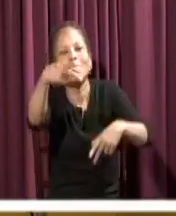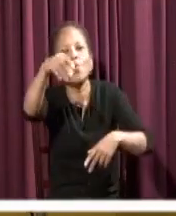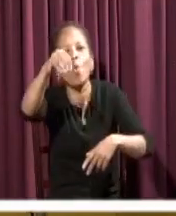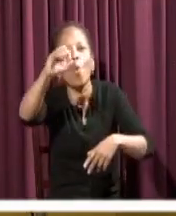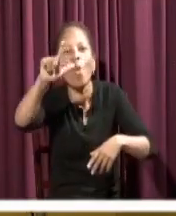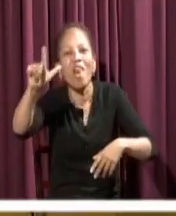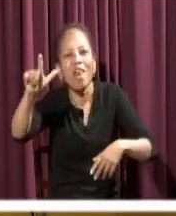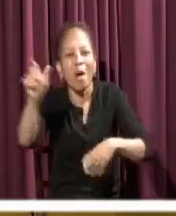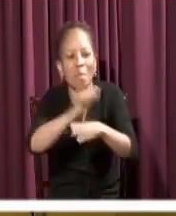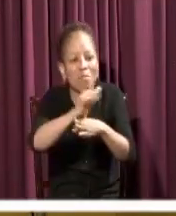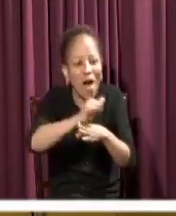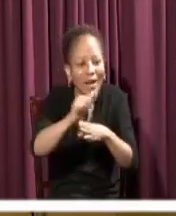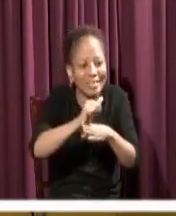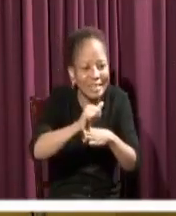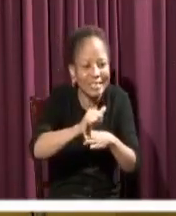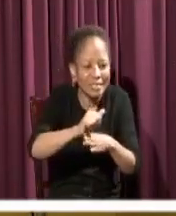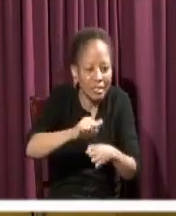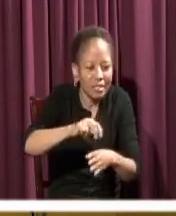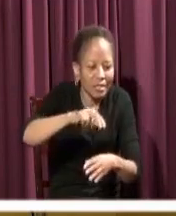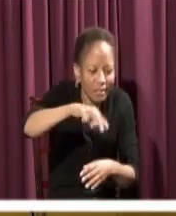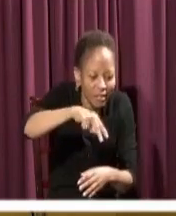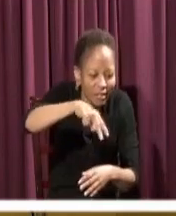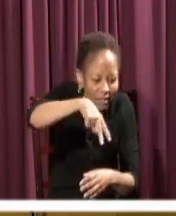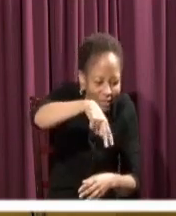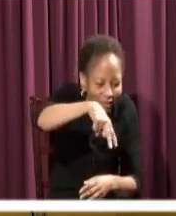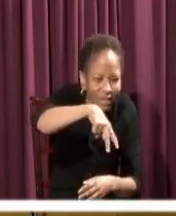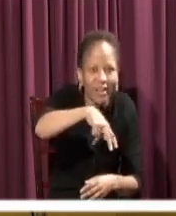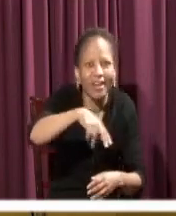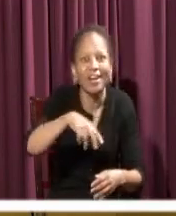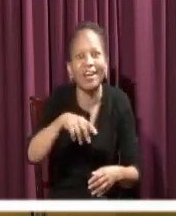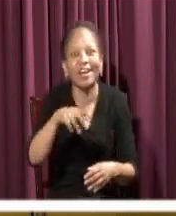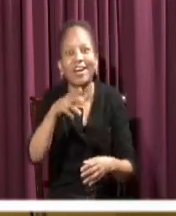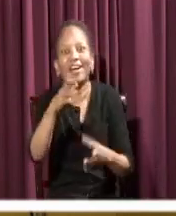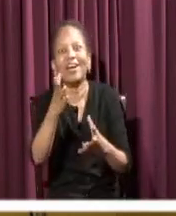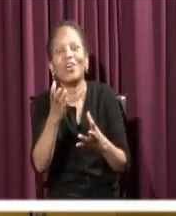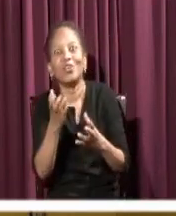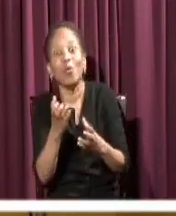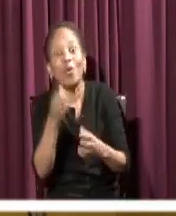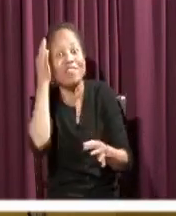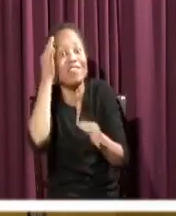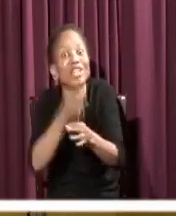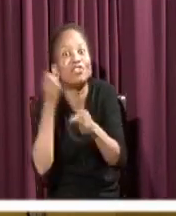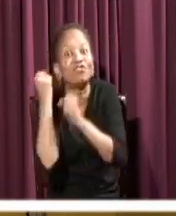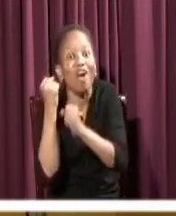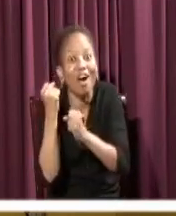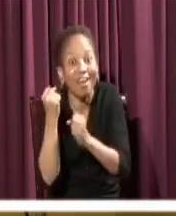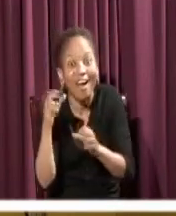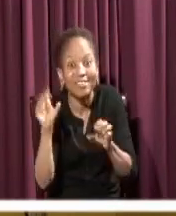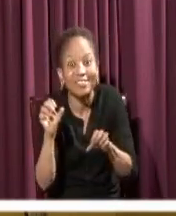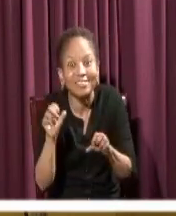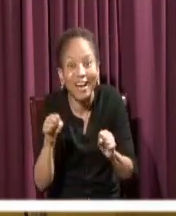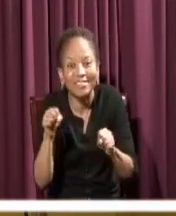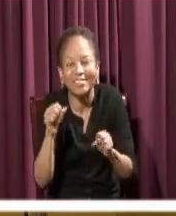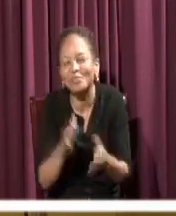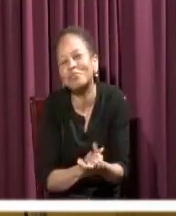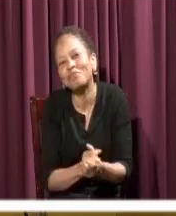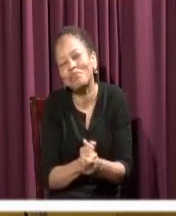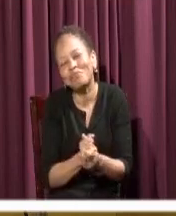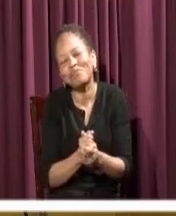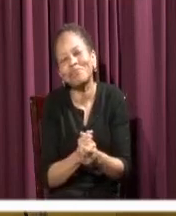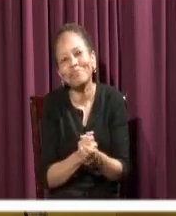end because you don't want to, you know, have a little bit of faith, do you? We have a text here today where